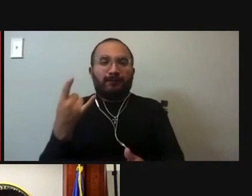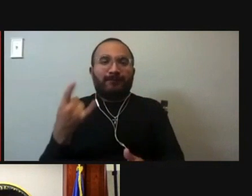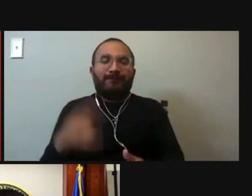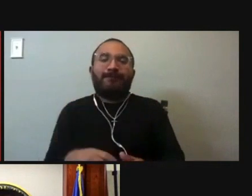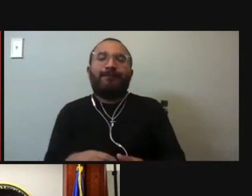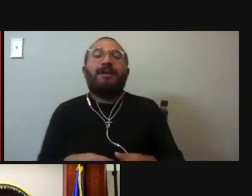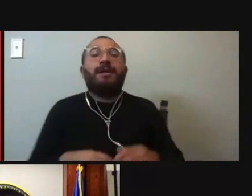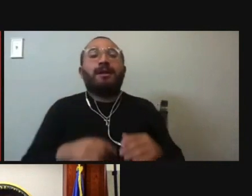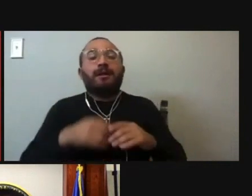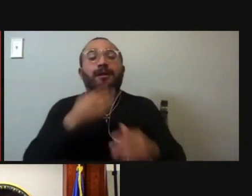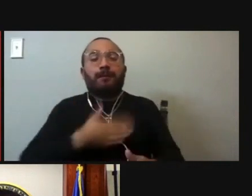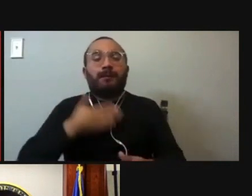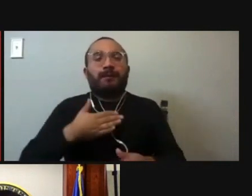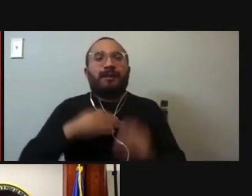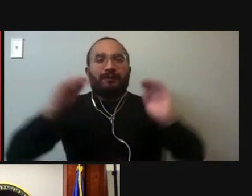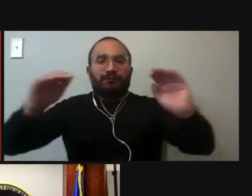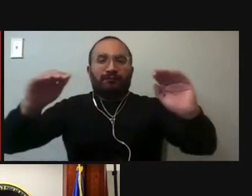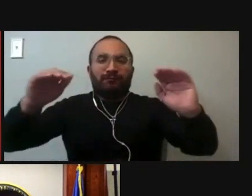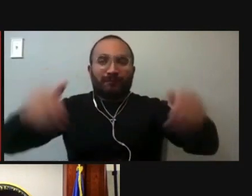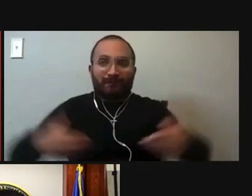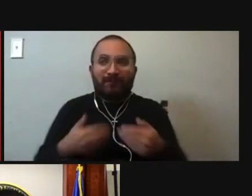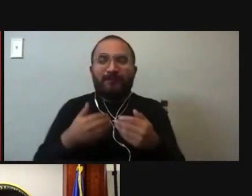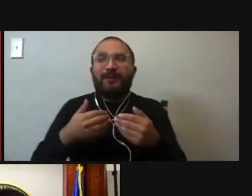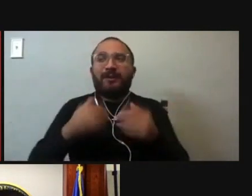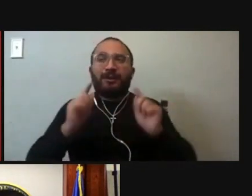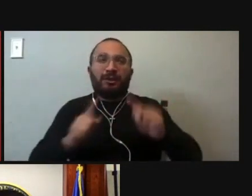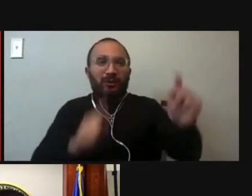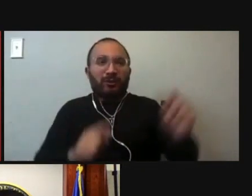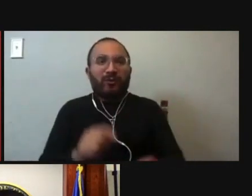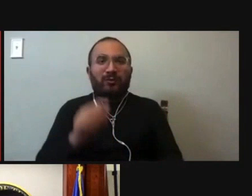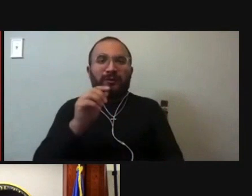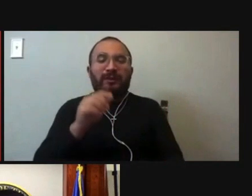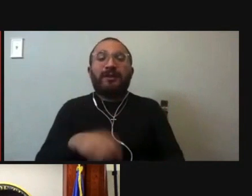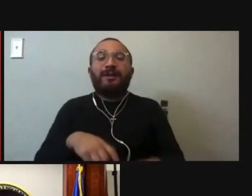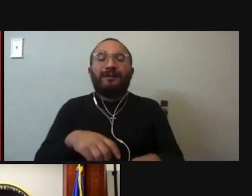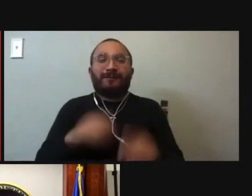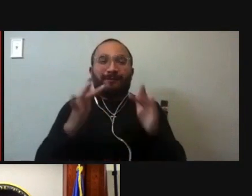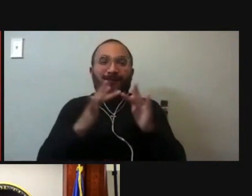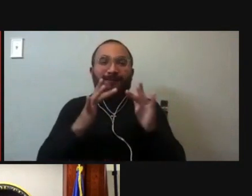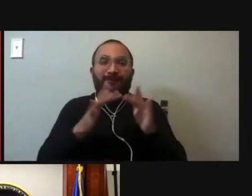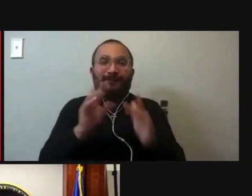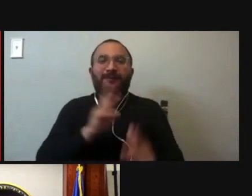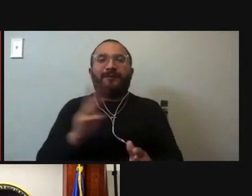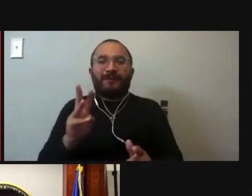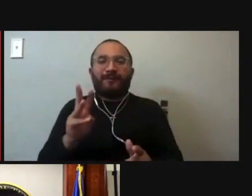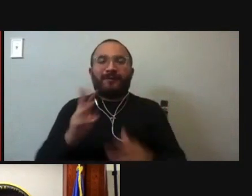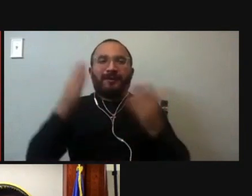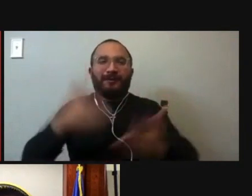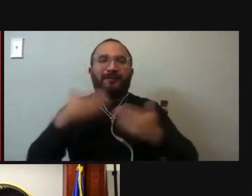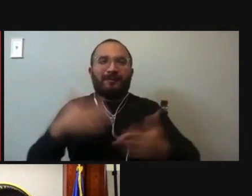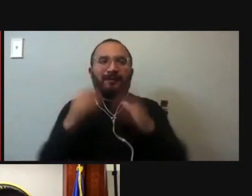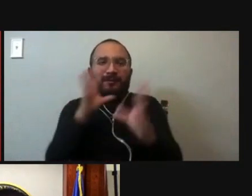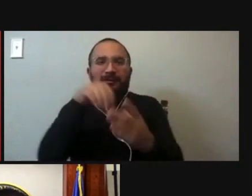please, I invite you to go onto the website and just Google it. And we'd be delighted to have you join